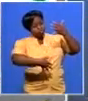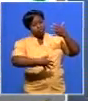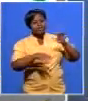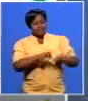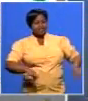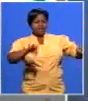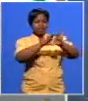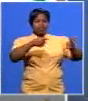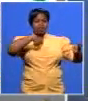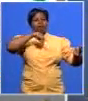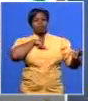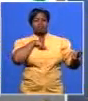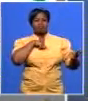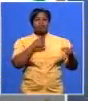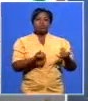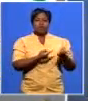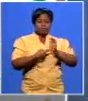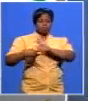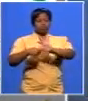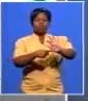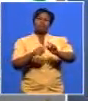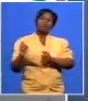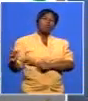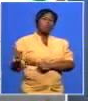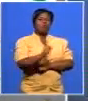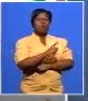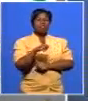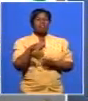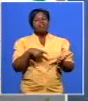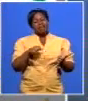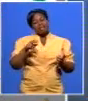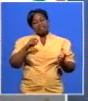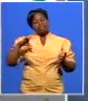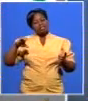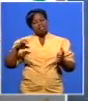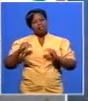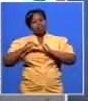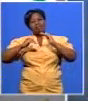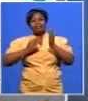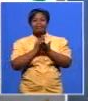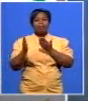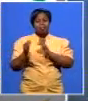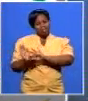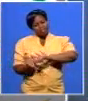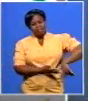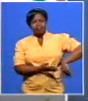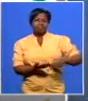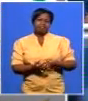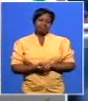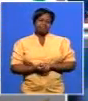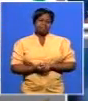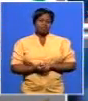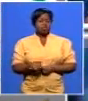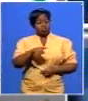DA we have filled that space and in almost every one of them the ANC has abandoned that space Mr Mandela does